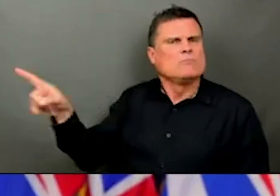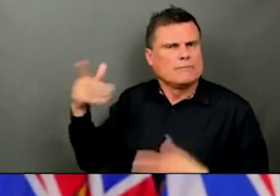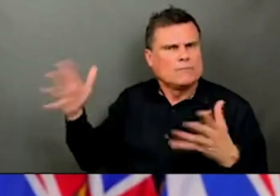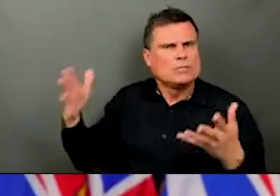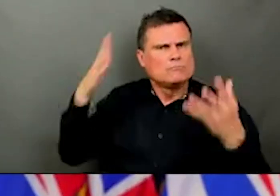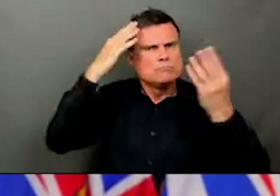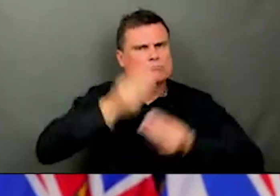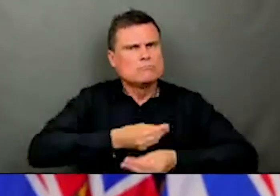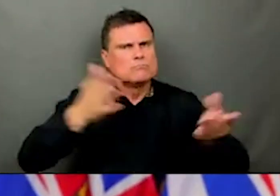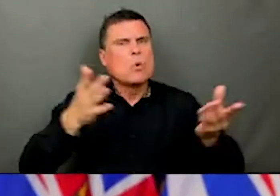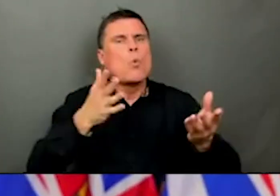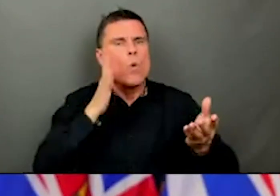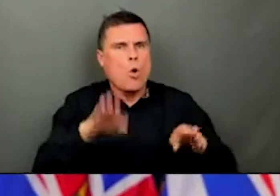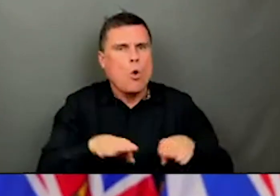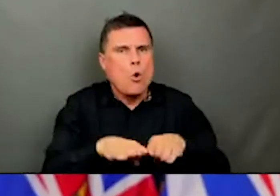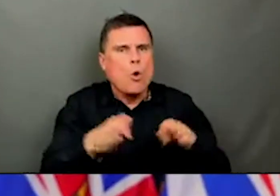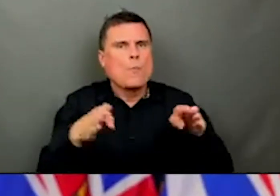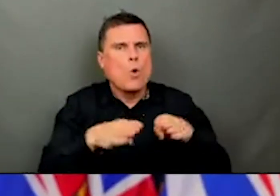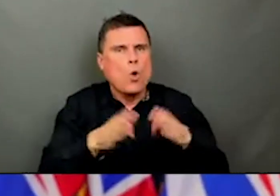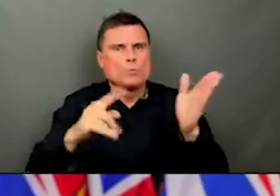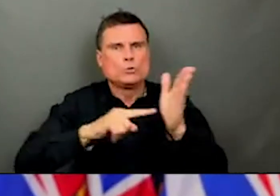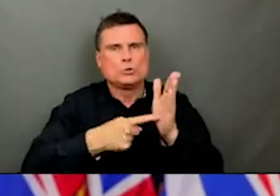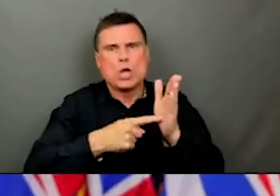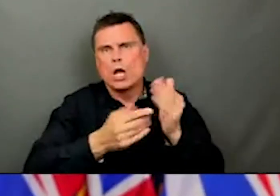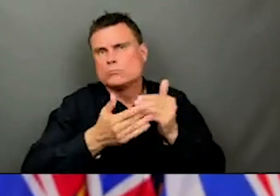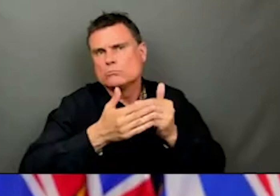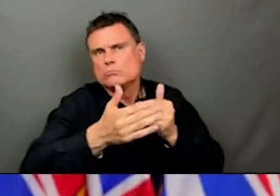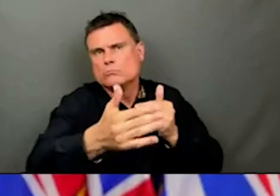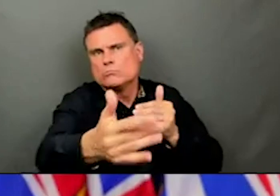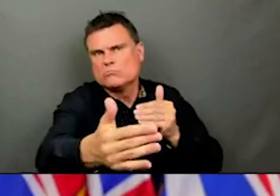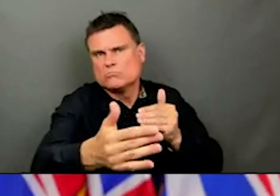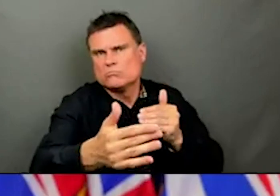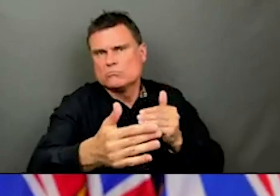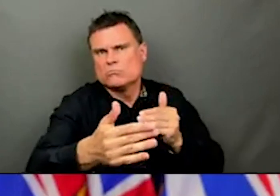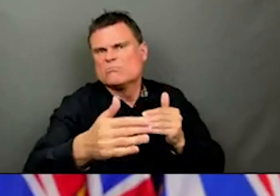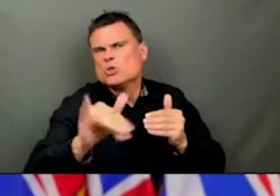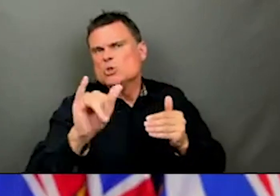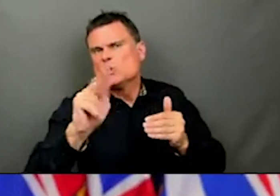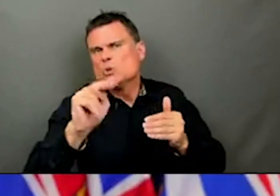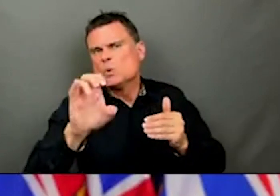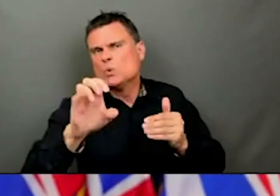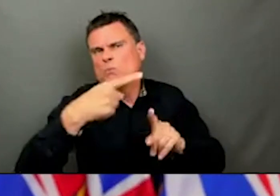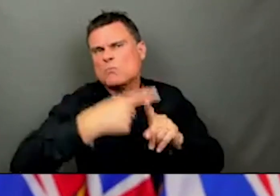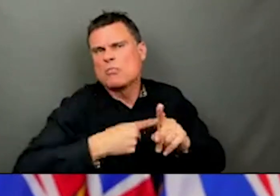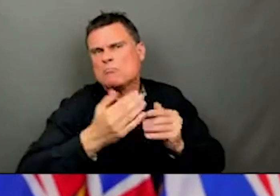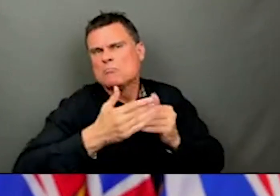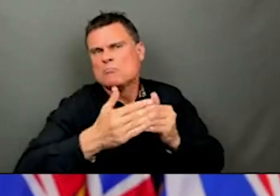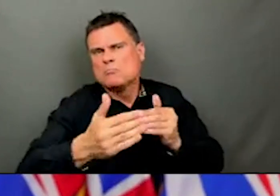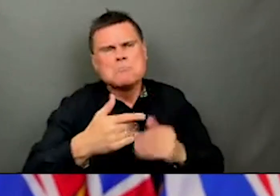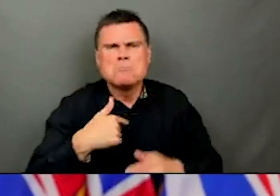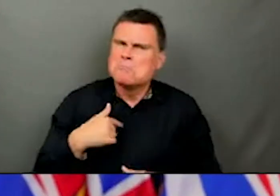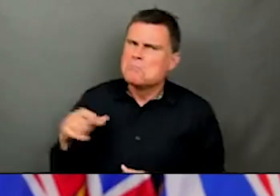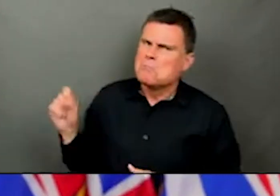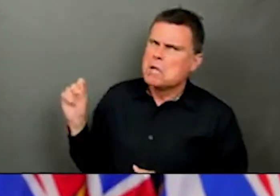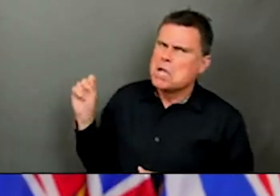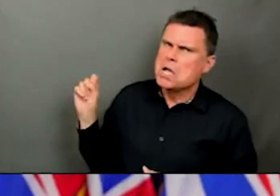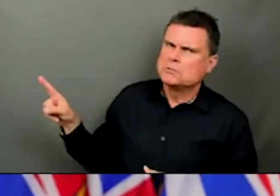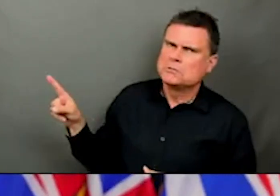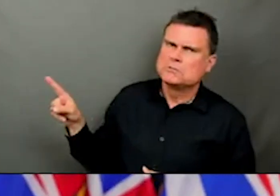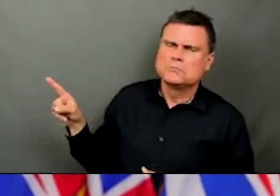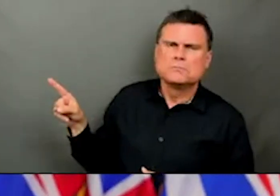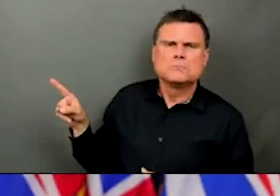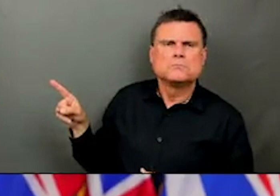today for details for things that will happen in mid-June. I'm just wondering why you feel British